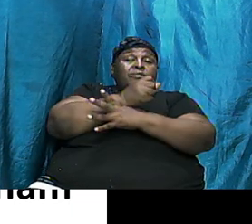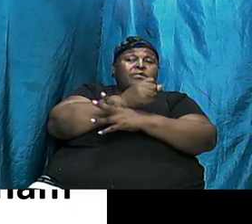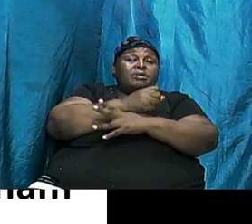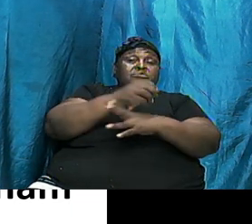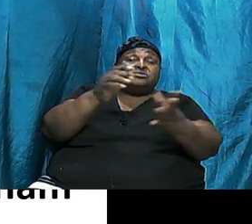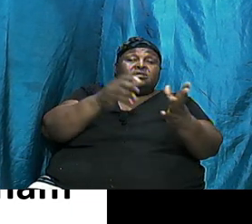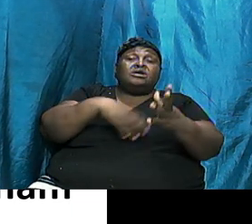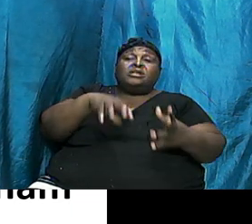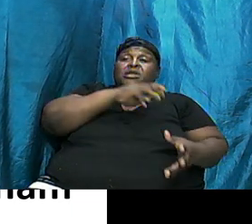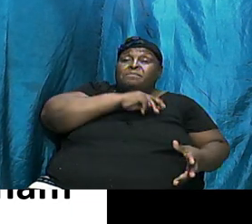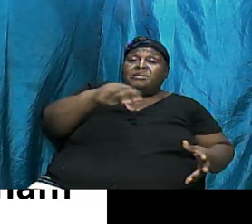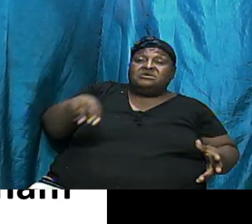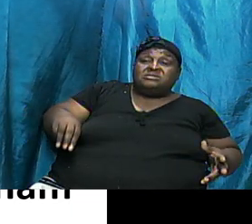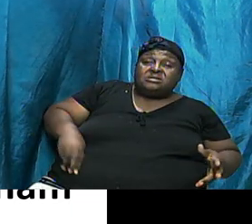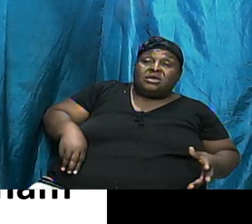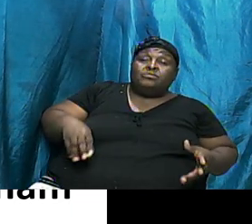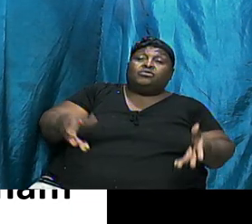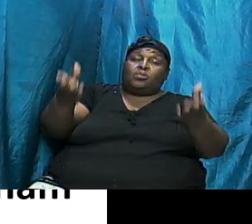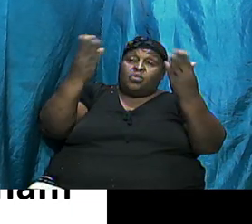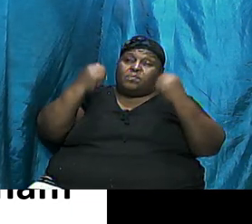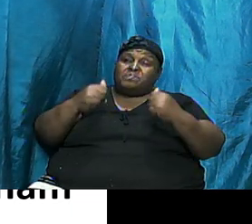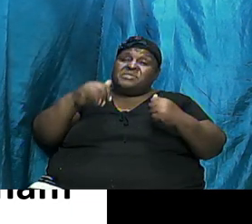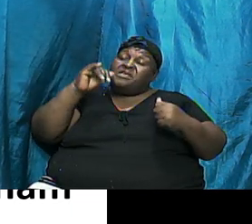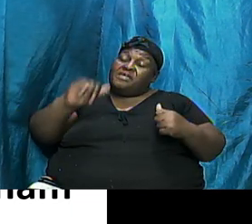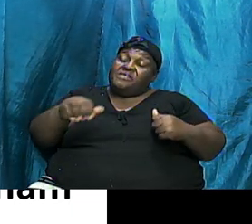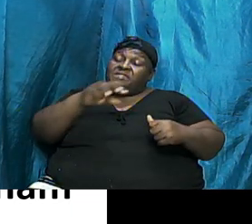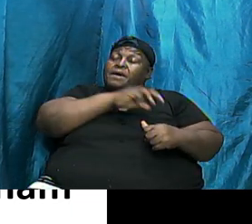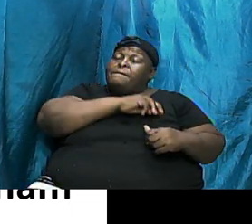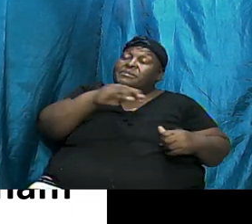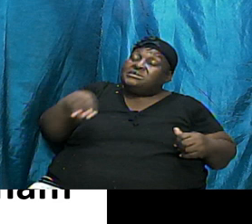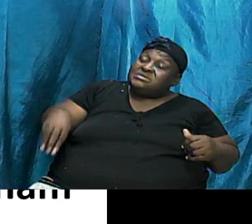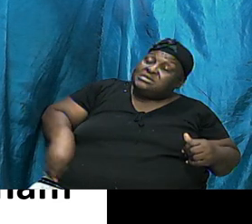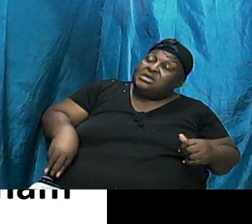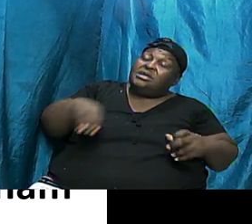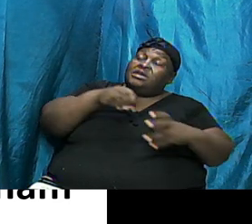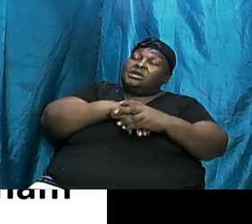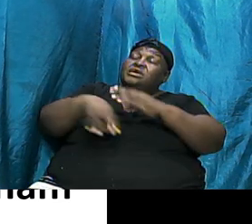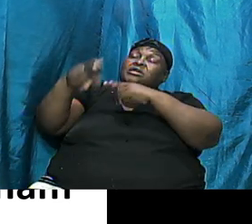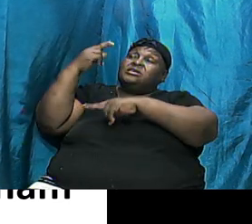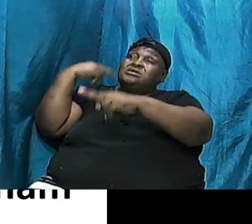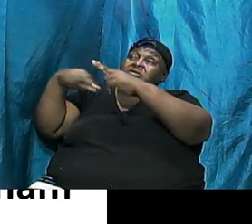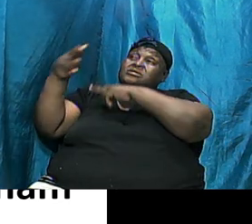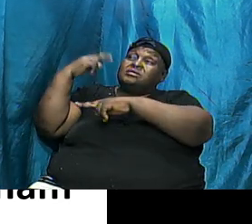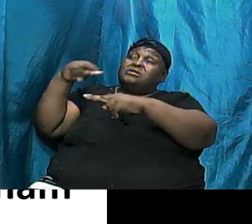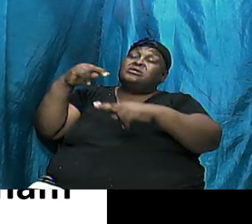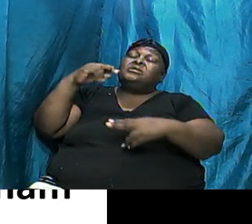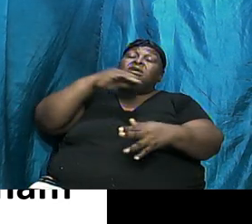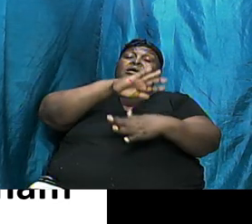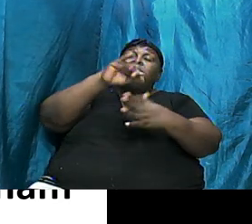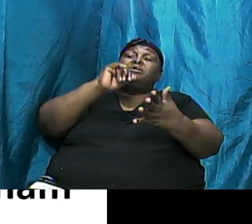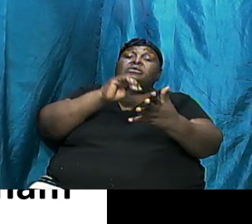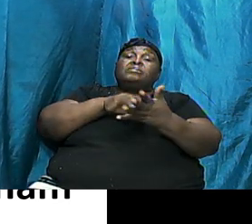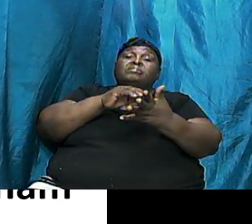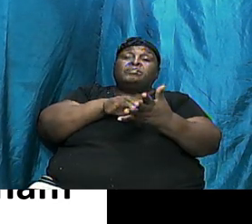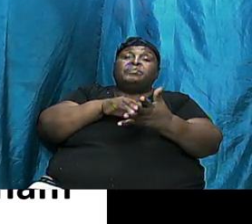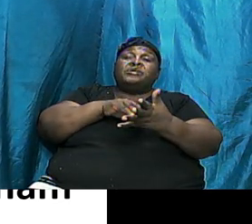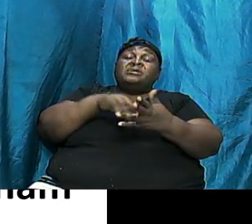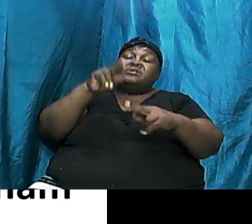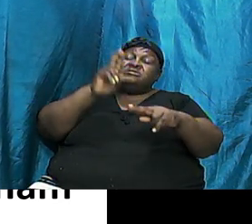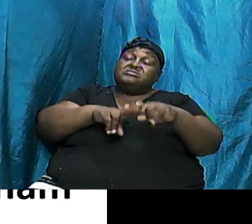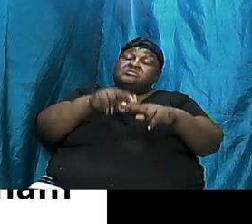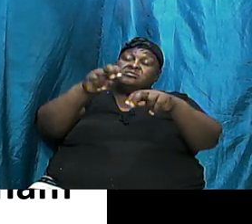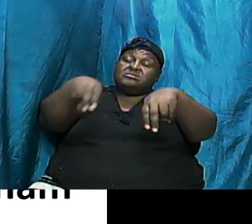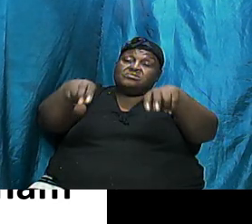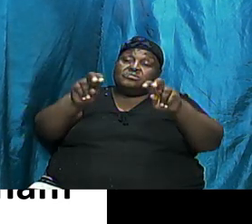And That Messiah Later On In History In The Millennium Is Going To Sit On The Throne